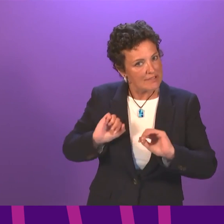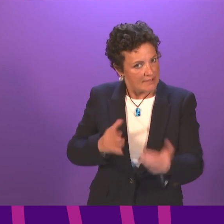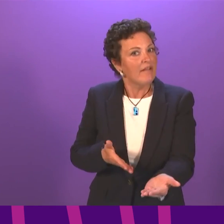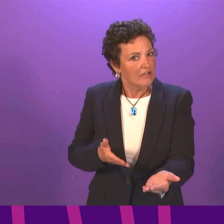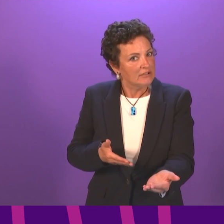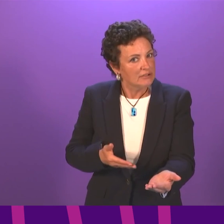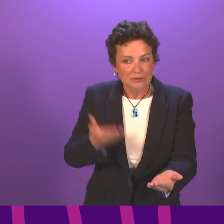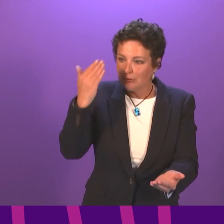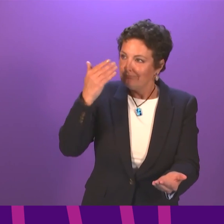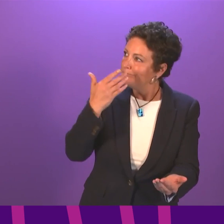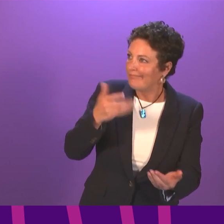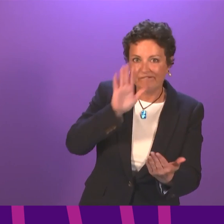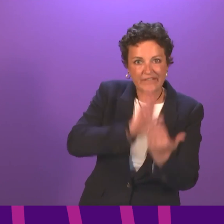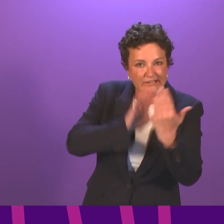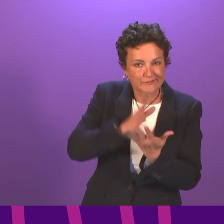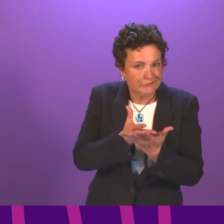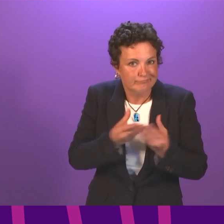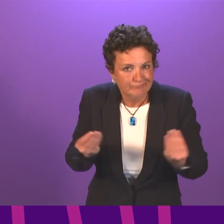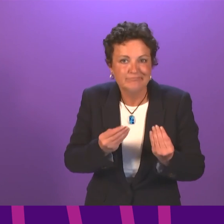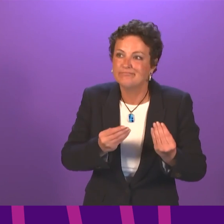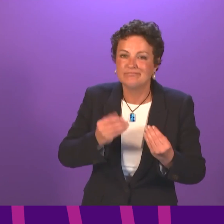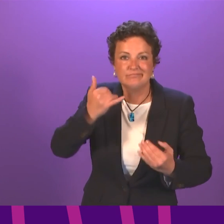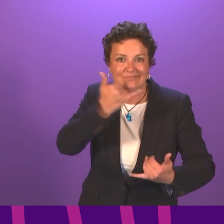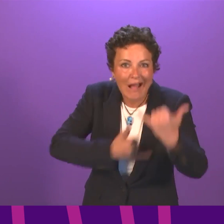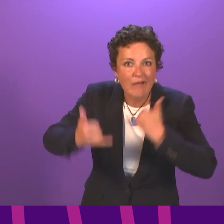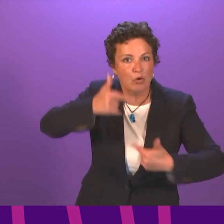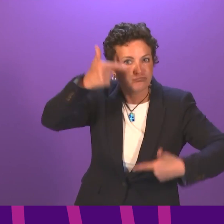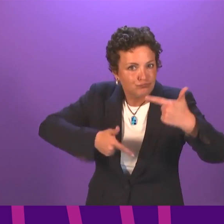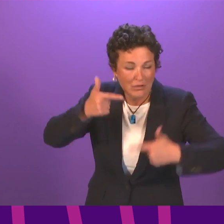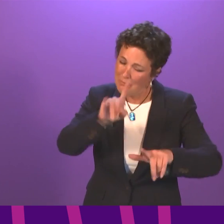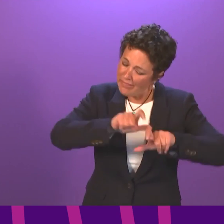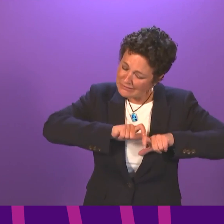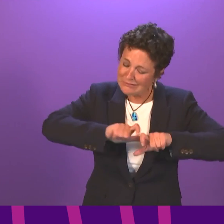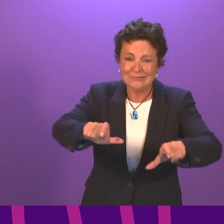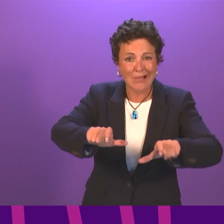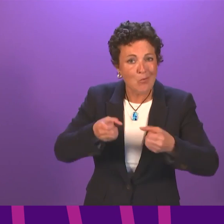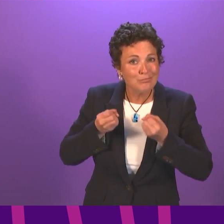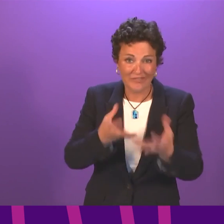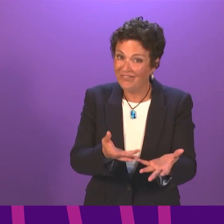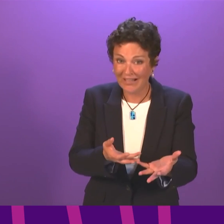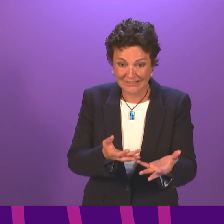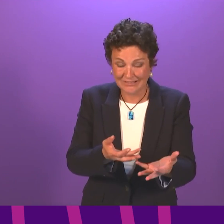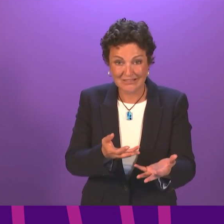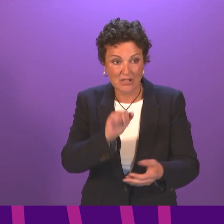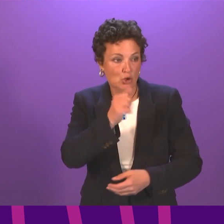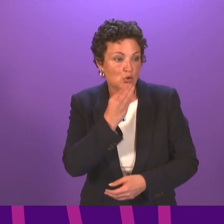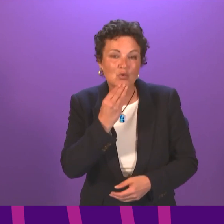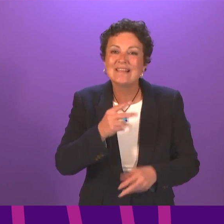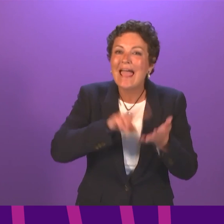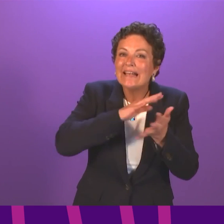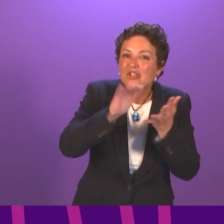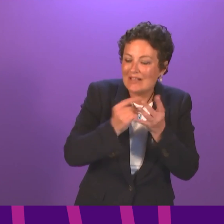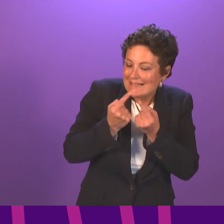cater for patients. They continue to provide clinical care, making more use of NHS Near Me and telephone